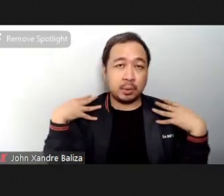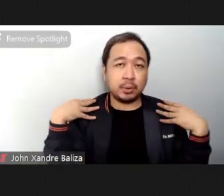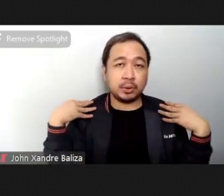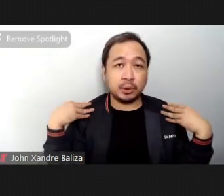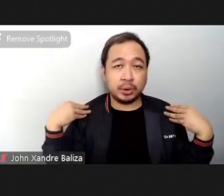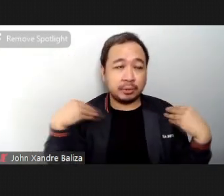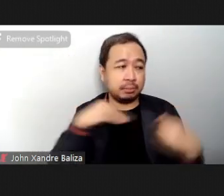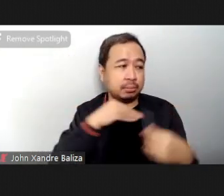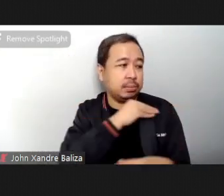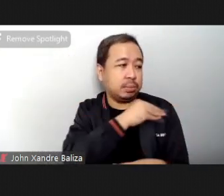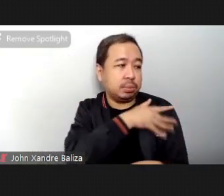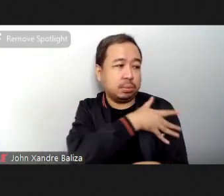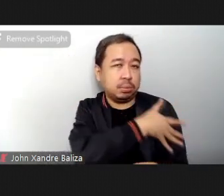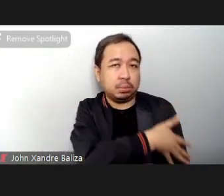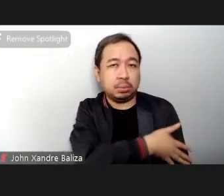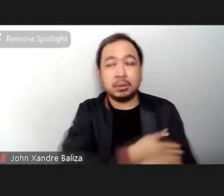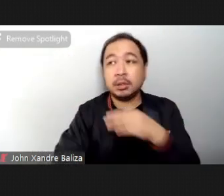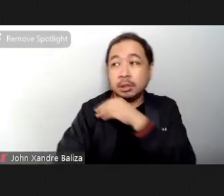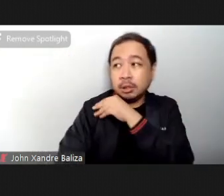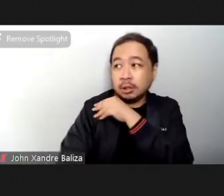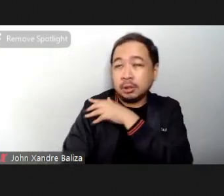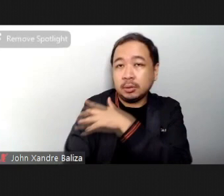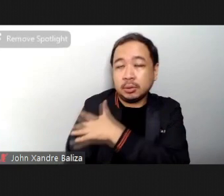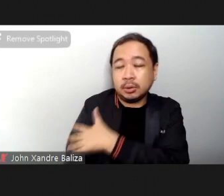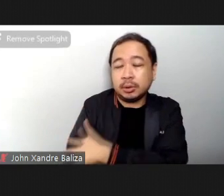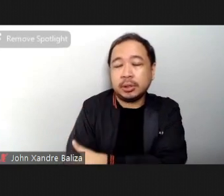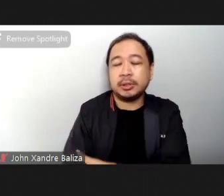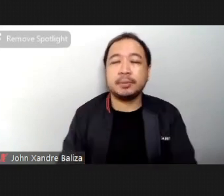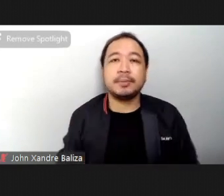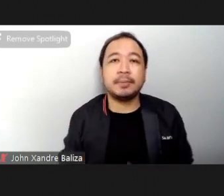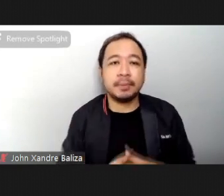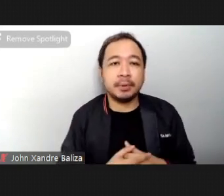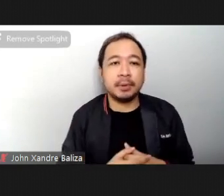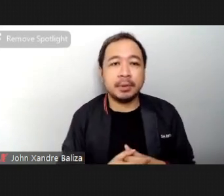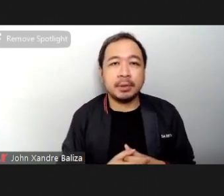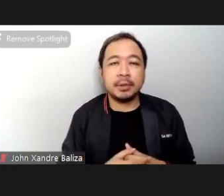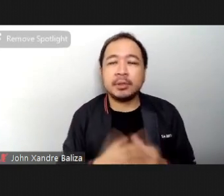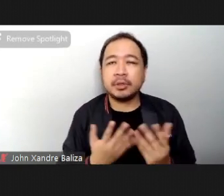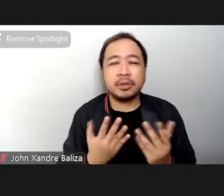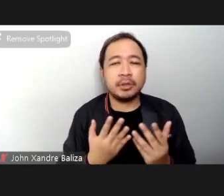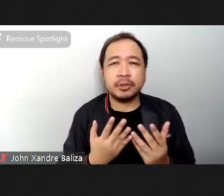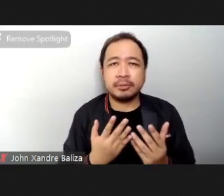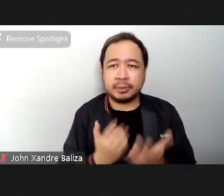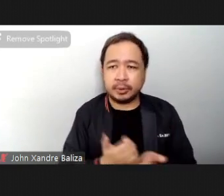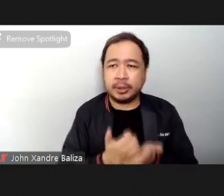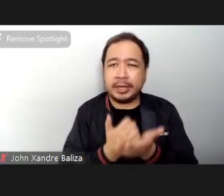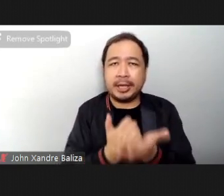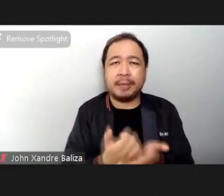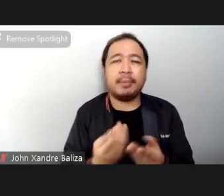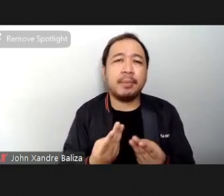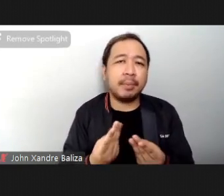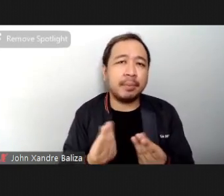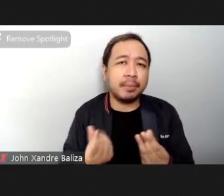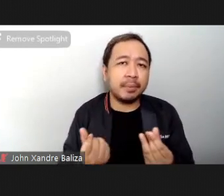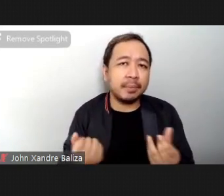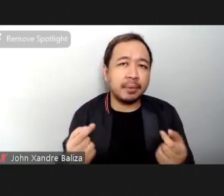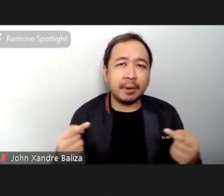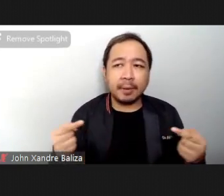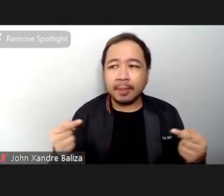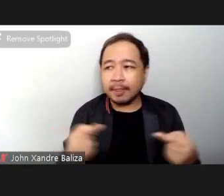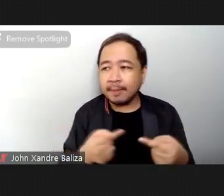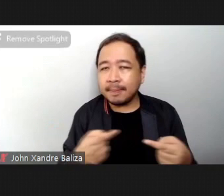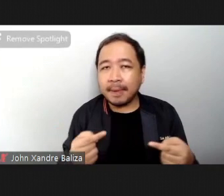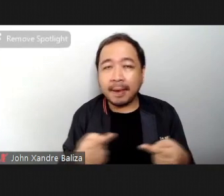Feeling this light your And noticing how it washes away the pain and the